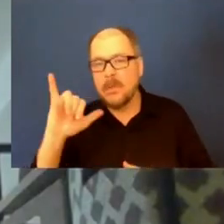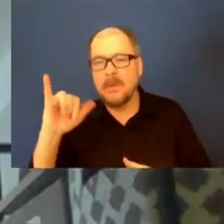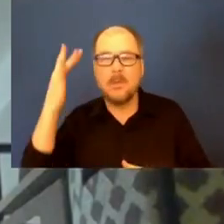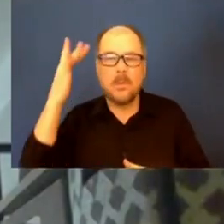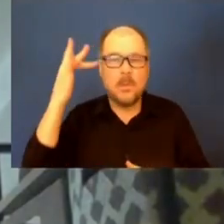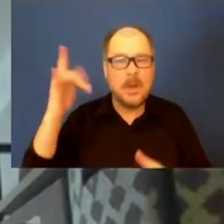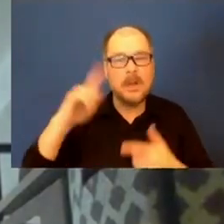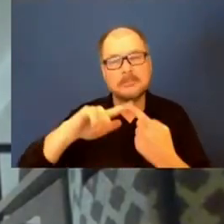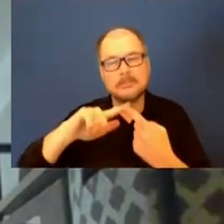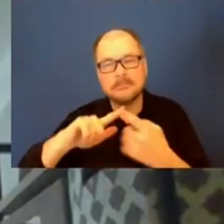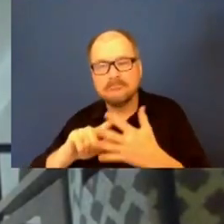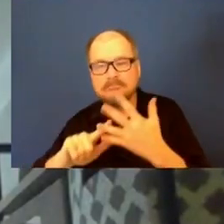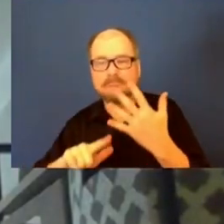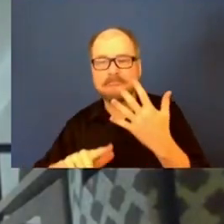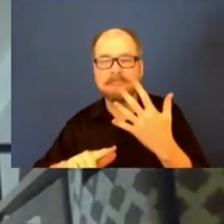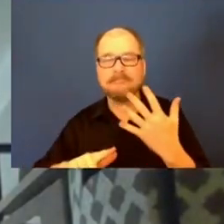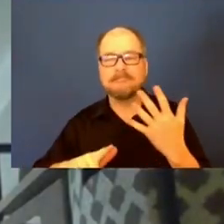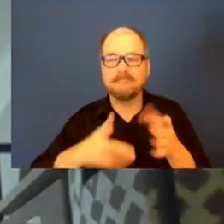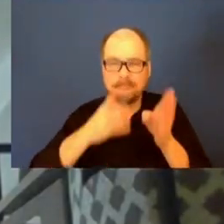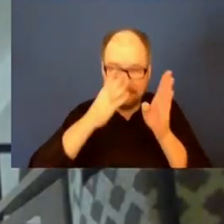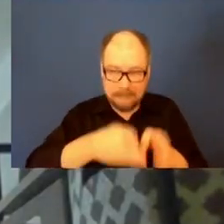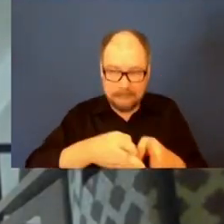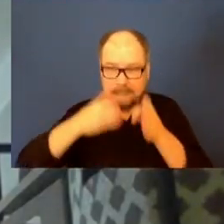I would say, is case by case.